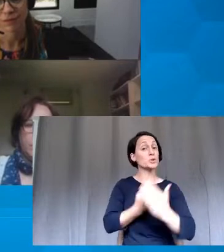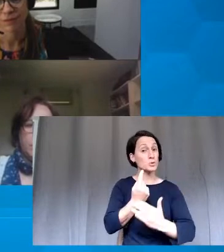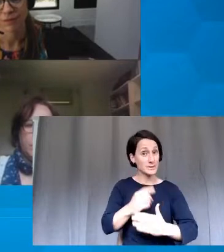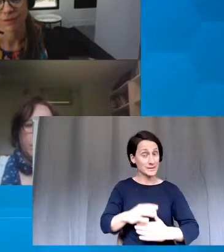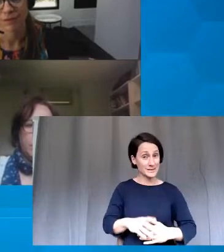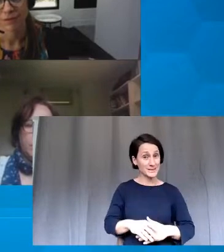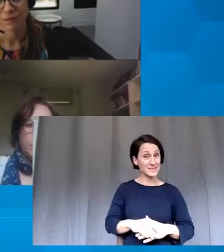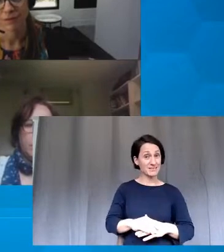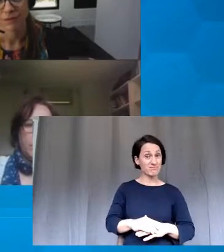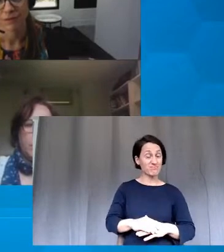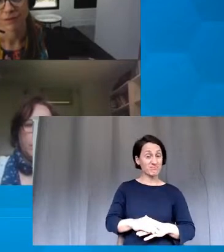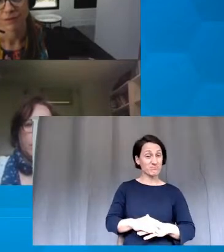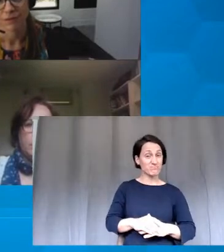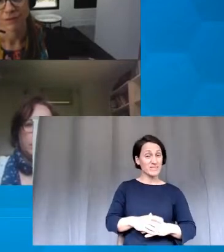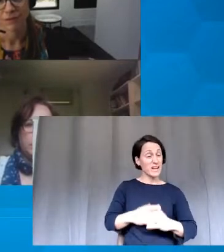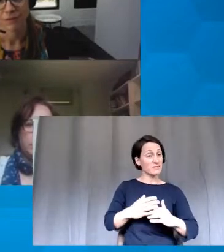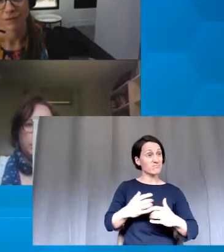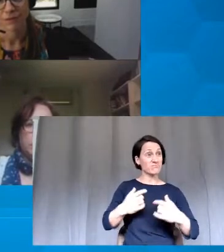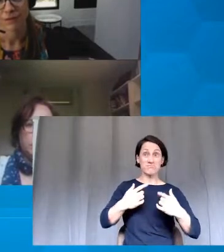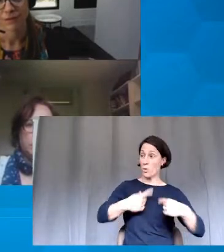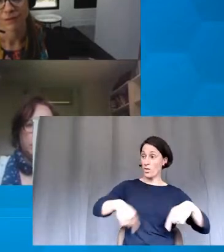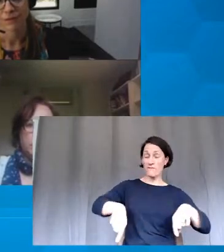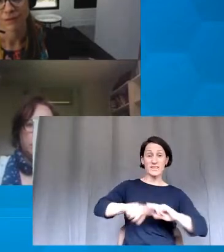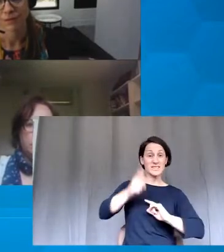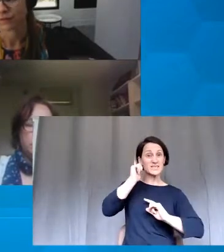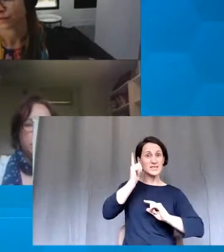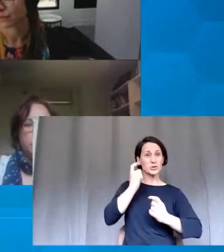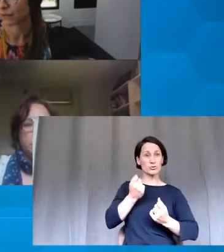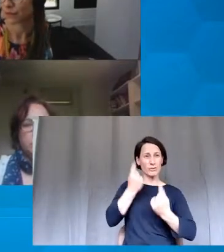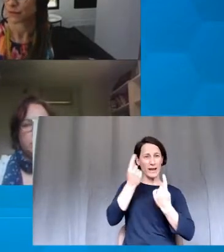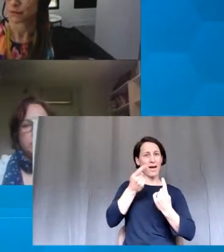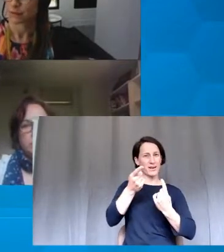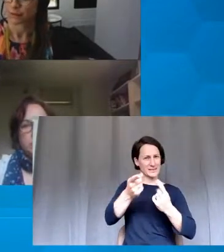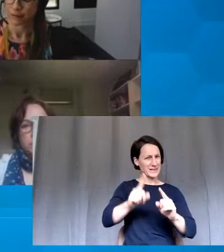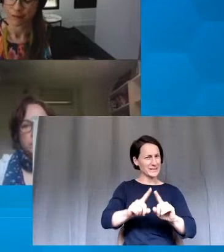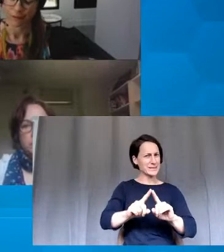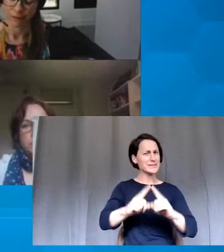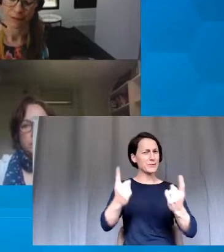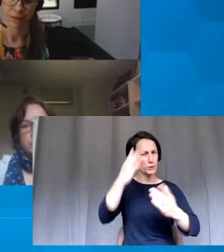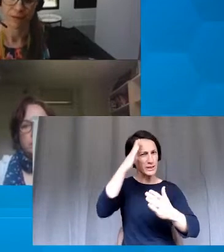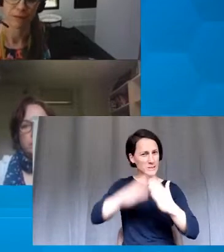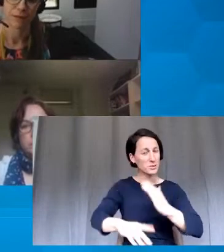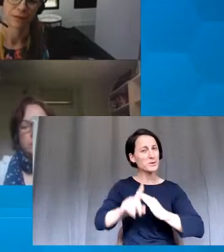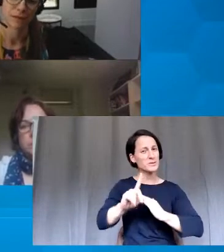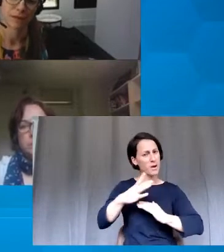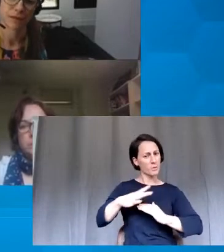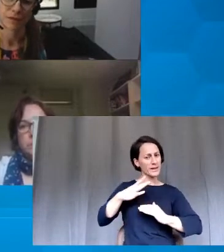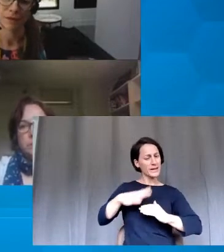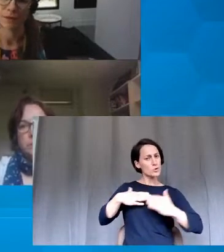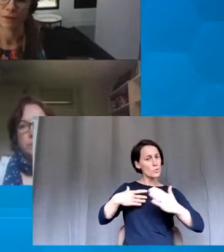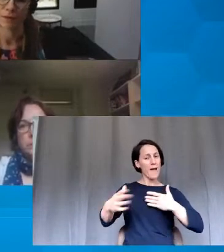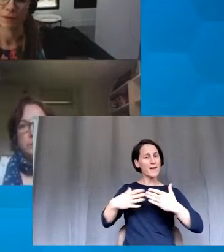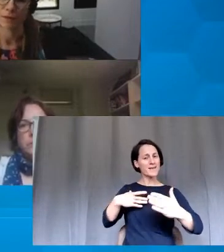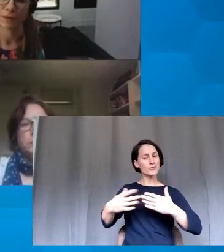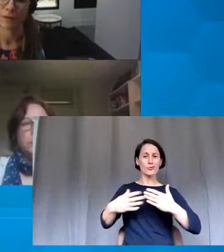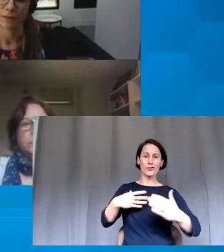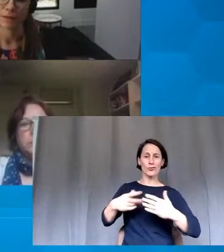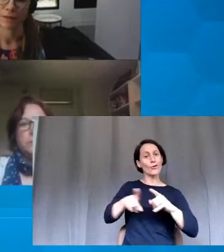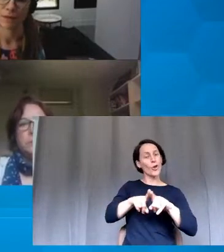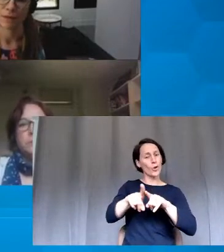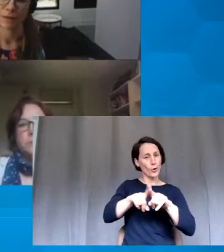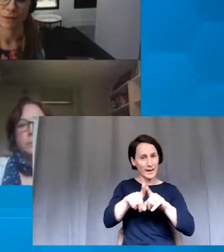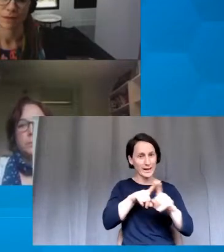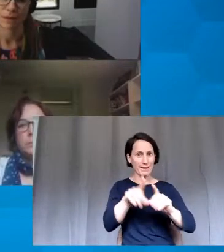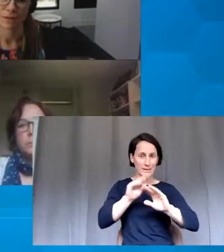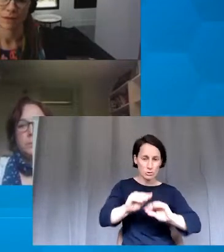it's a different space, but we have to find a way to manage it somehow. And I think that's why